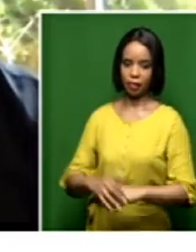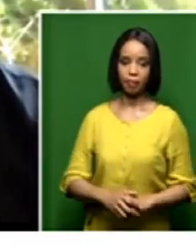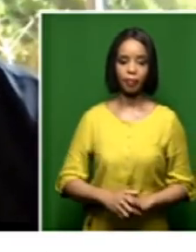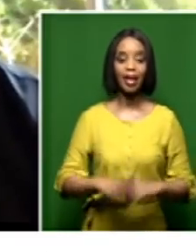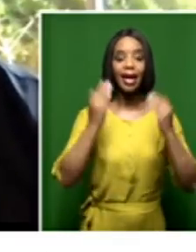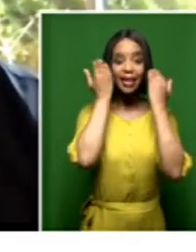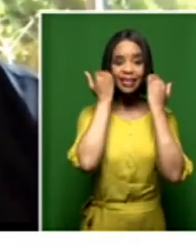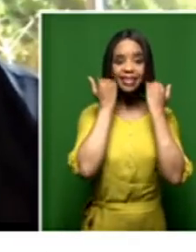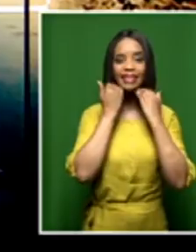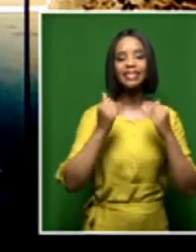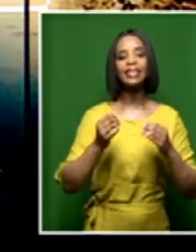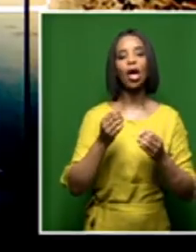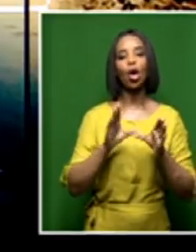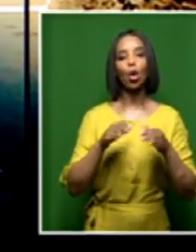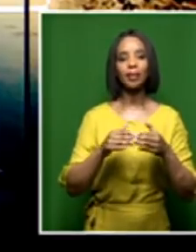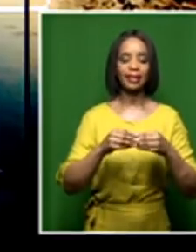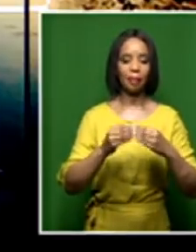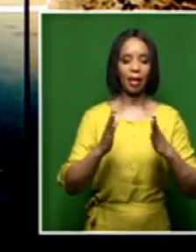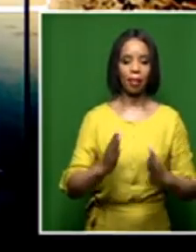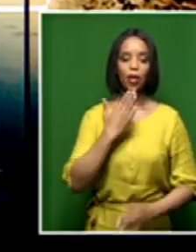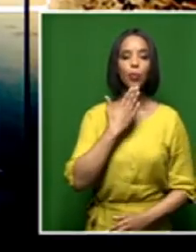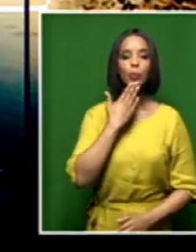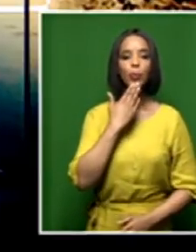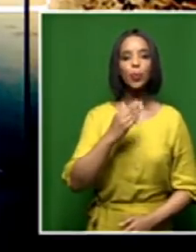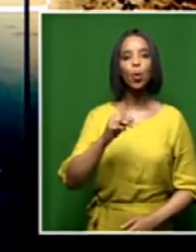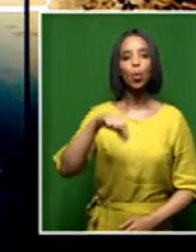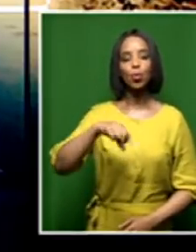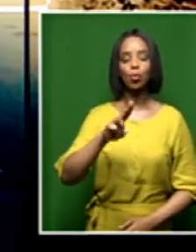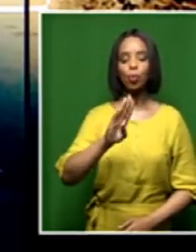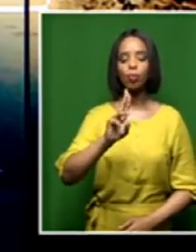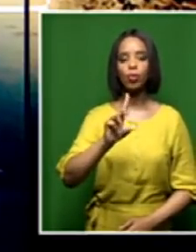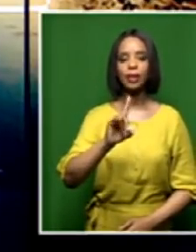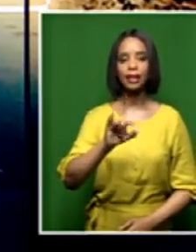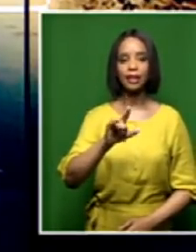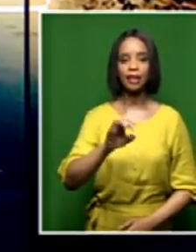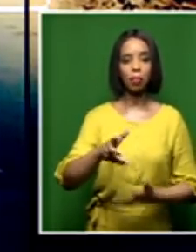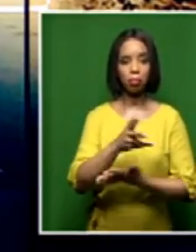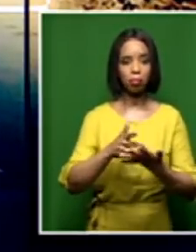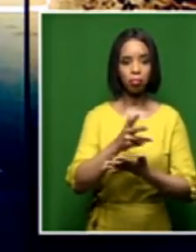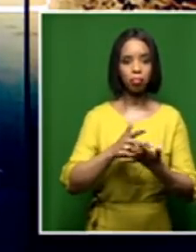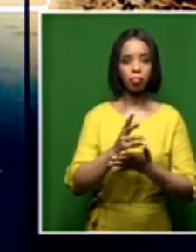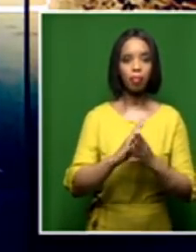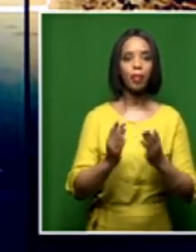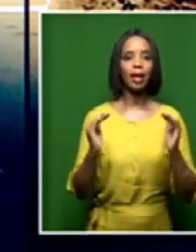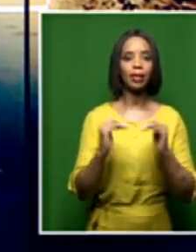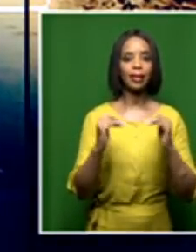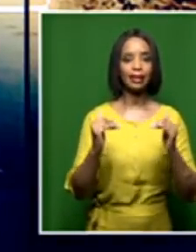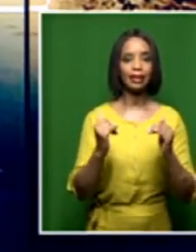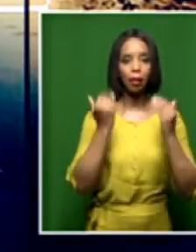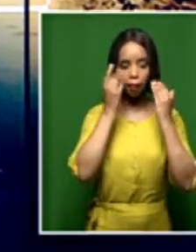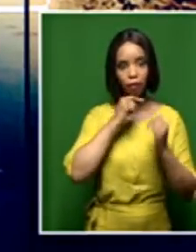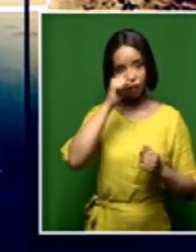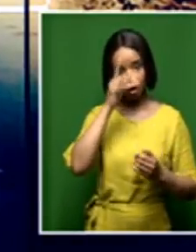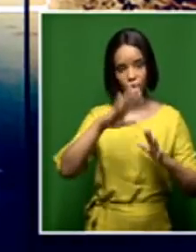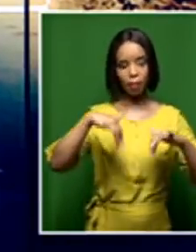Kubudile Jainki, reflecting on the NPA's briefing before the Justice Portfolio Committee in Parliament yesterday. With